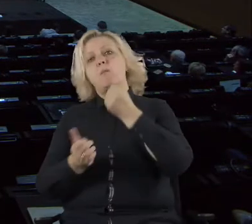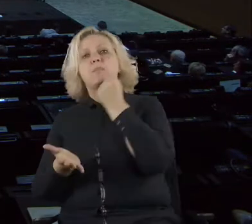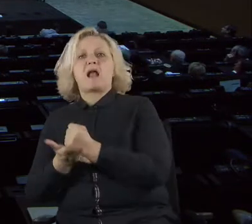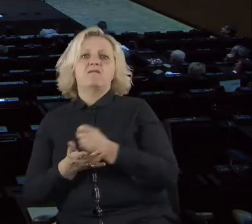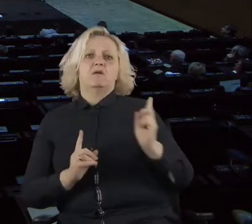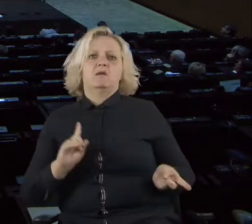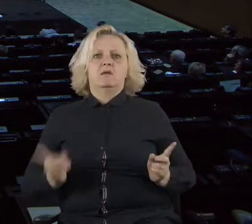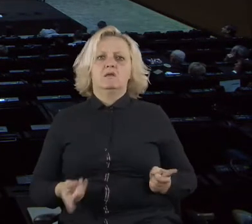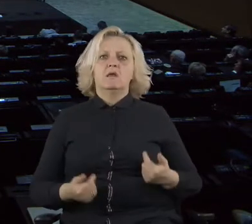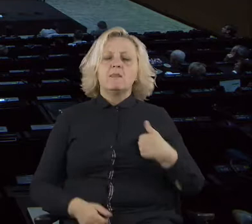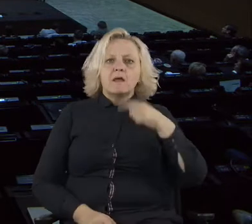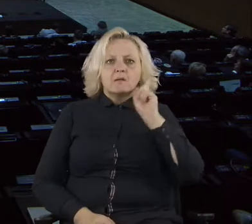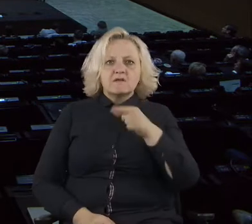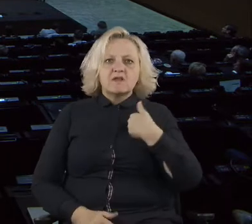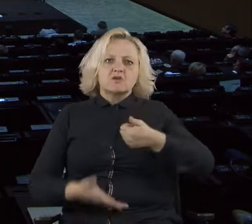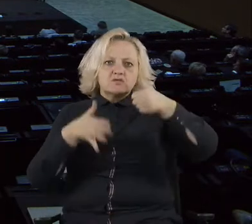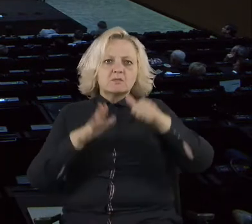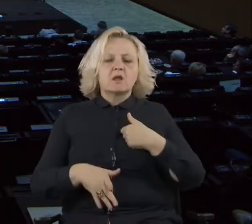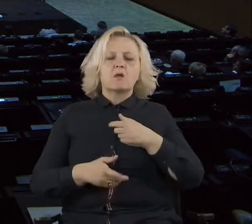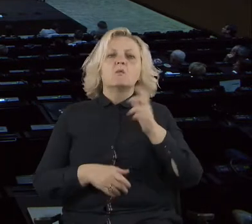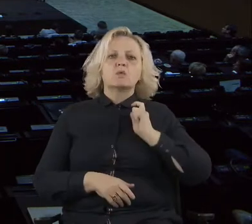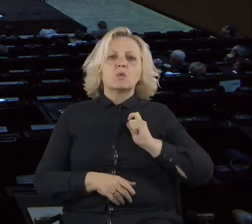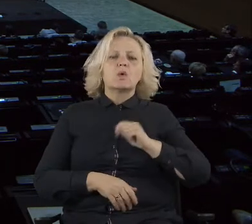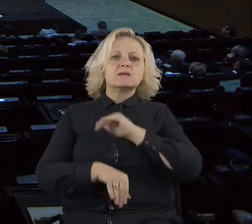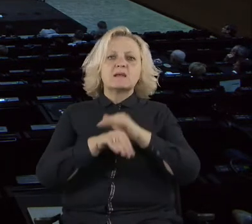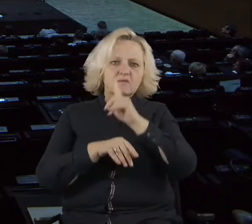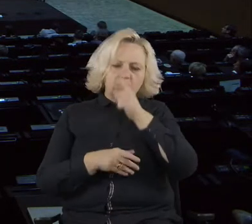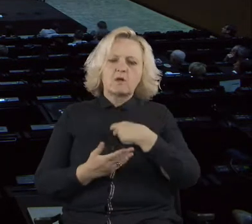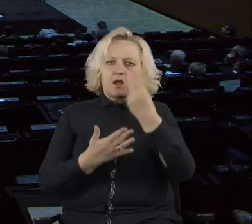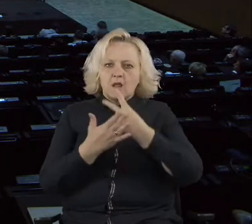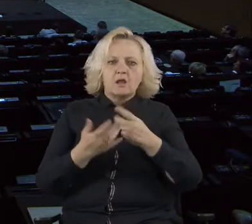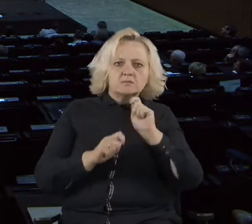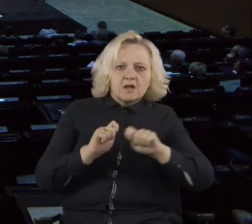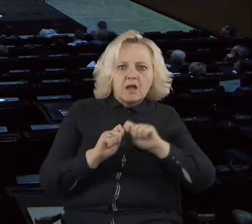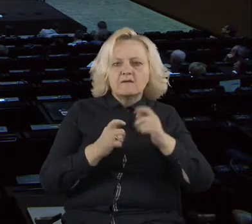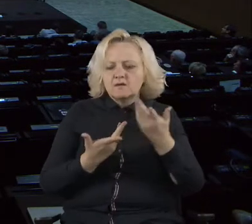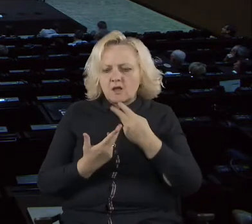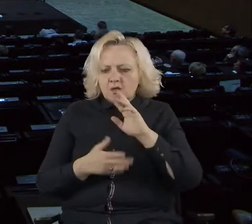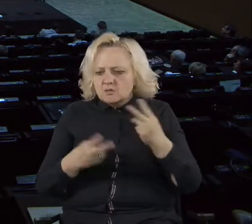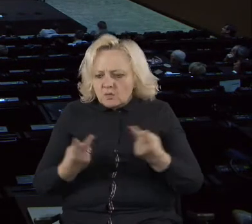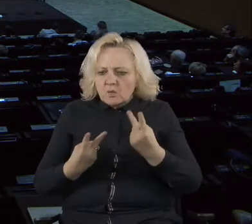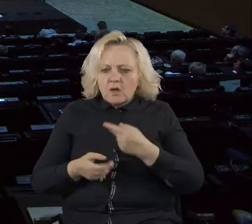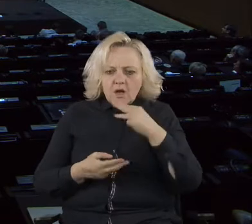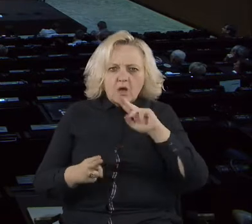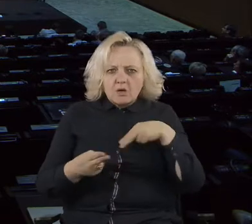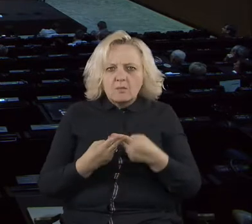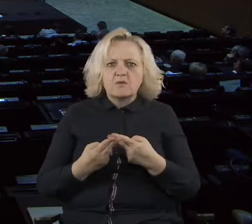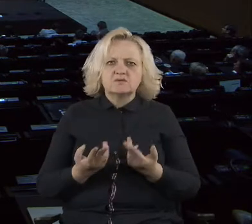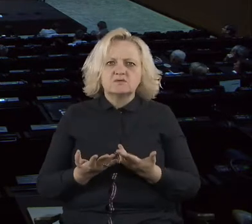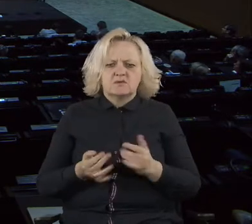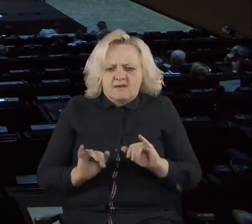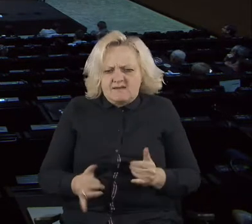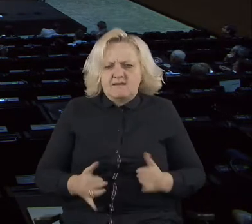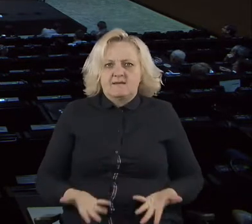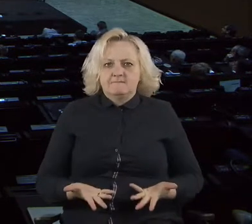asking such a question. And it turned out that most of the things was just a rule, not a law. That